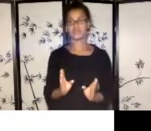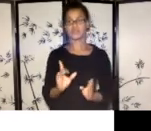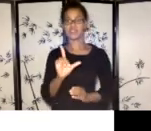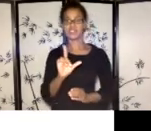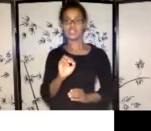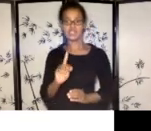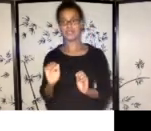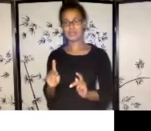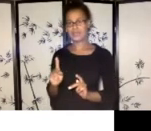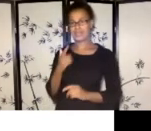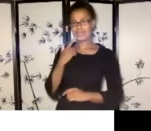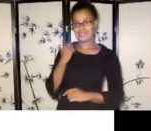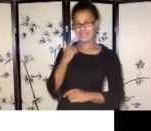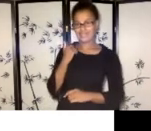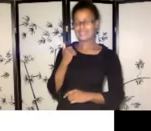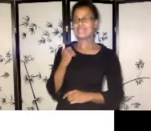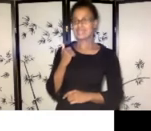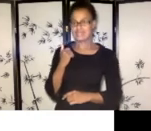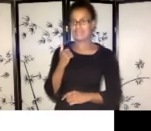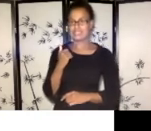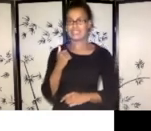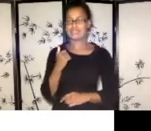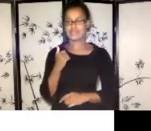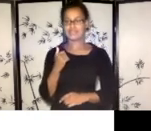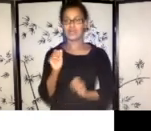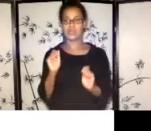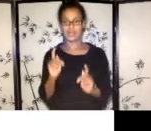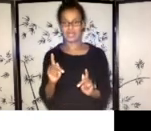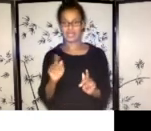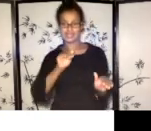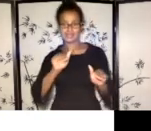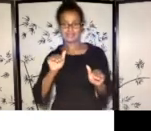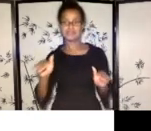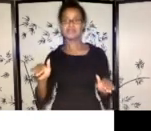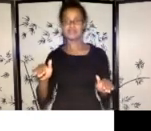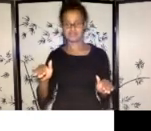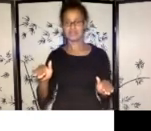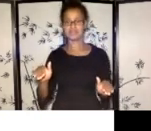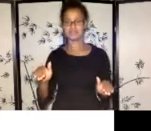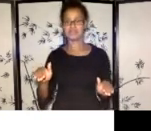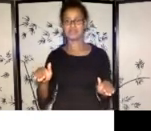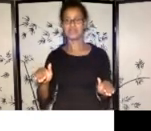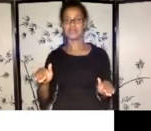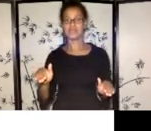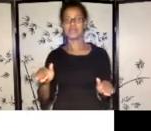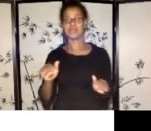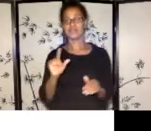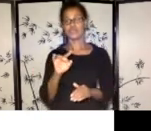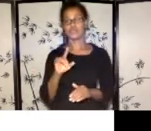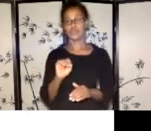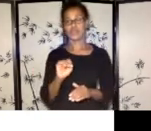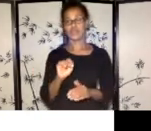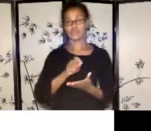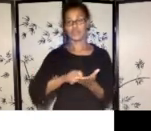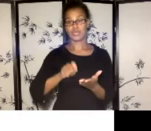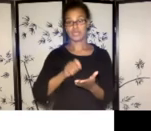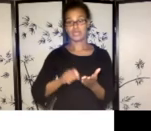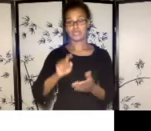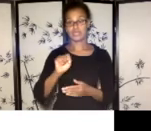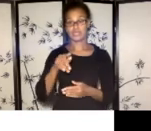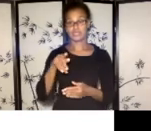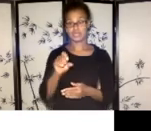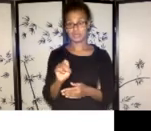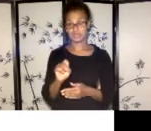protocols in the chat. So just to remind folks that we do have some grant writing tips. Each program is